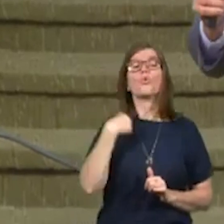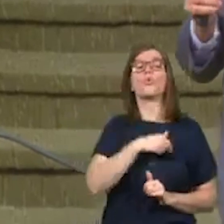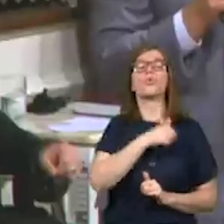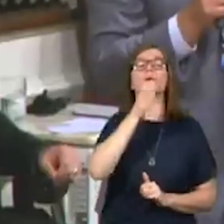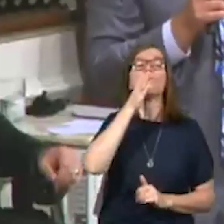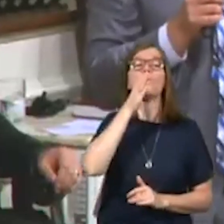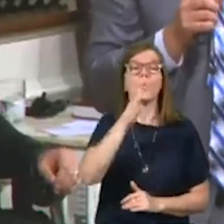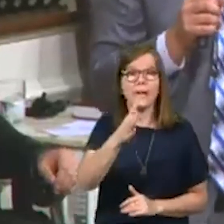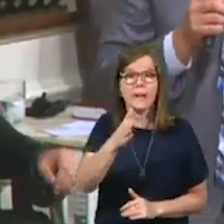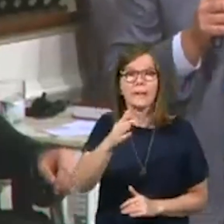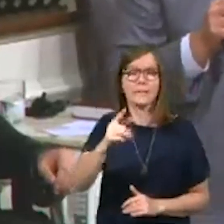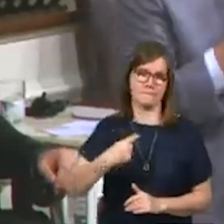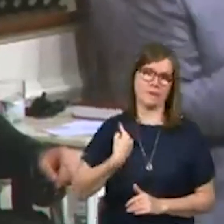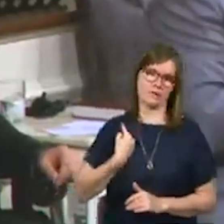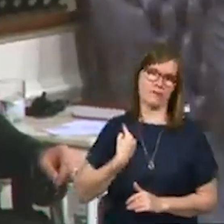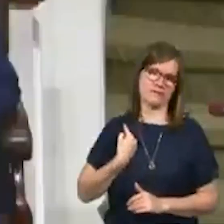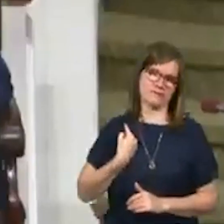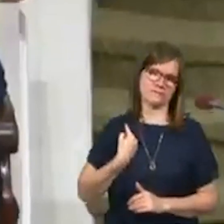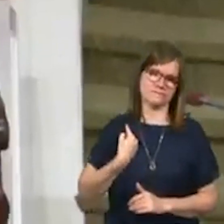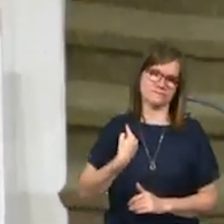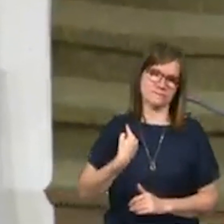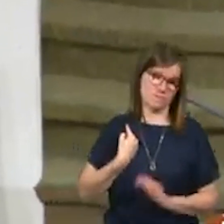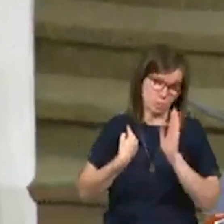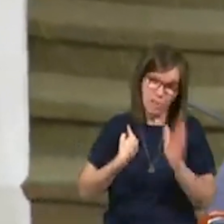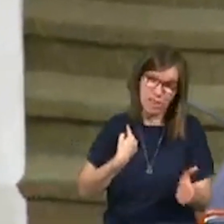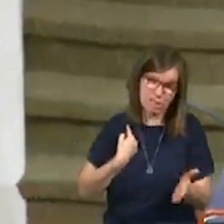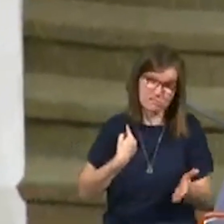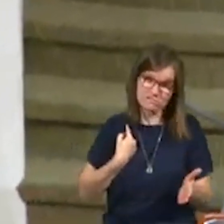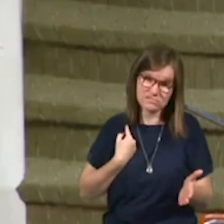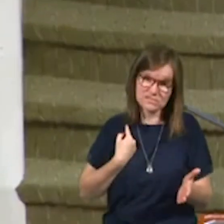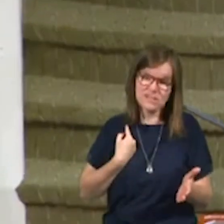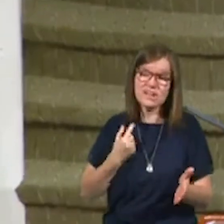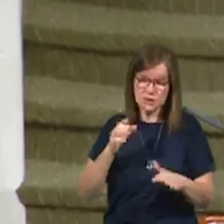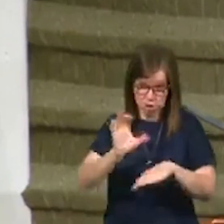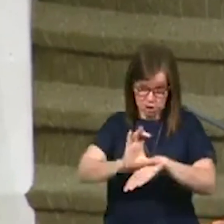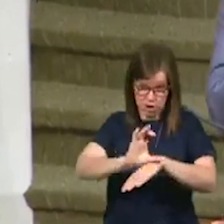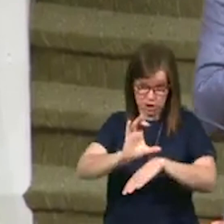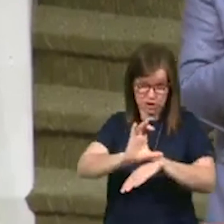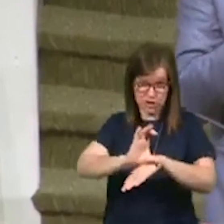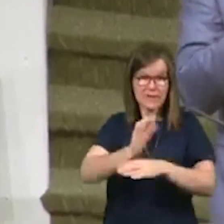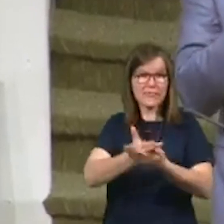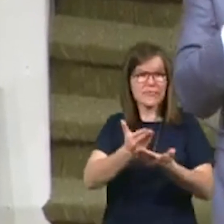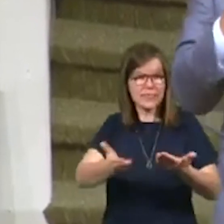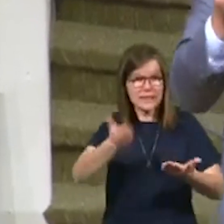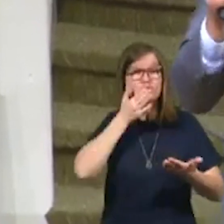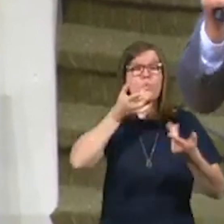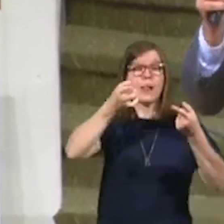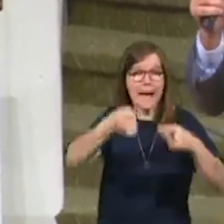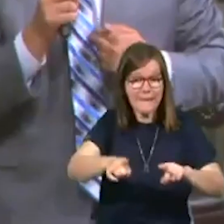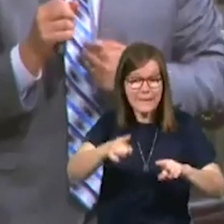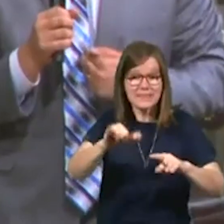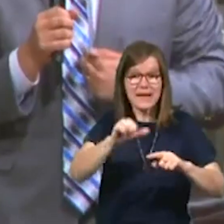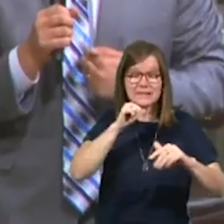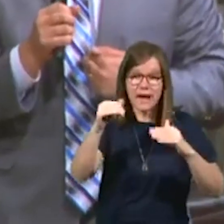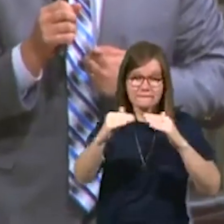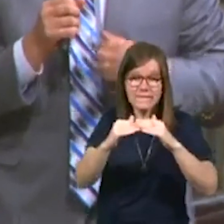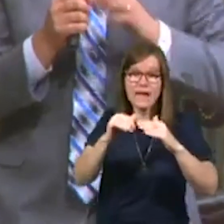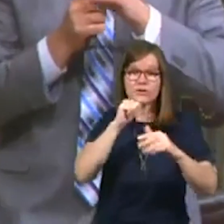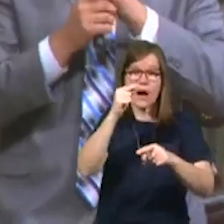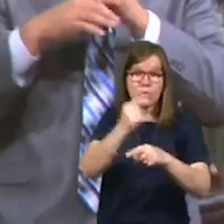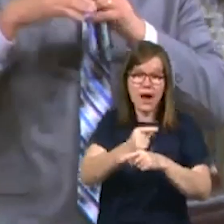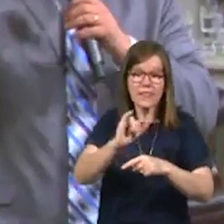to be offended. The truth of the matter is, there are going to be things that happen that aren't fair, that aren't right, that hurt our feelings.